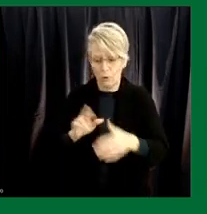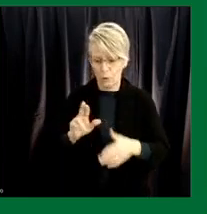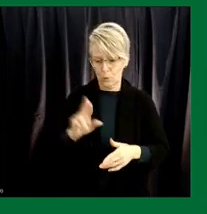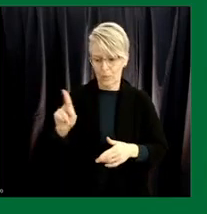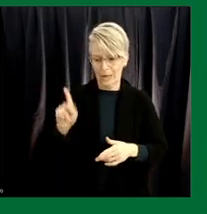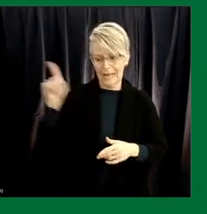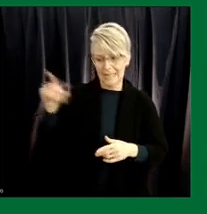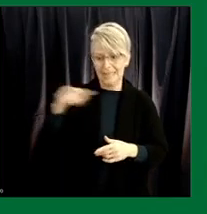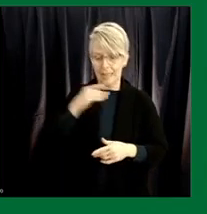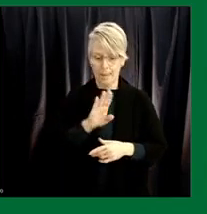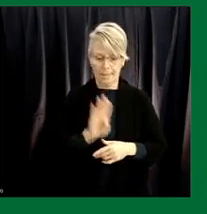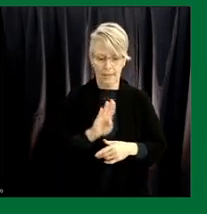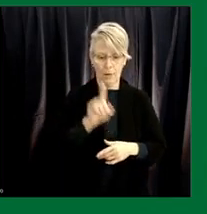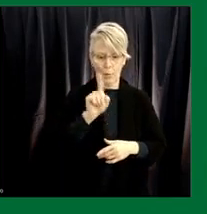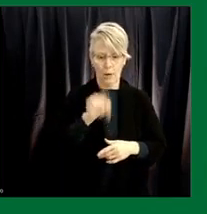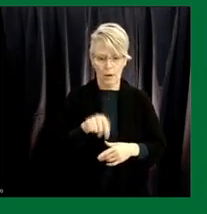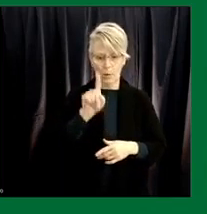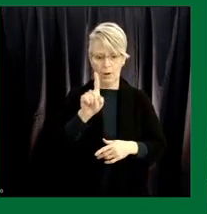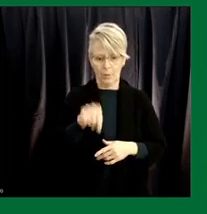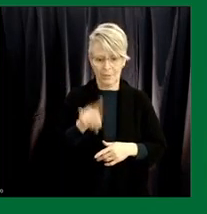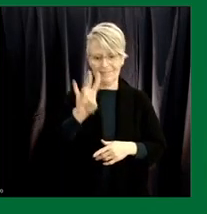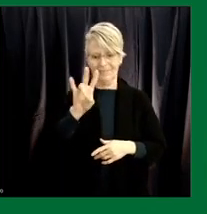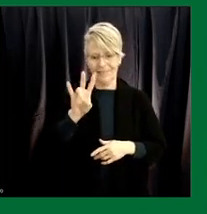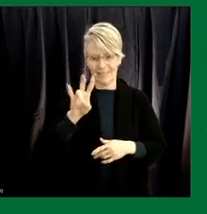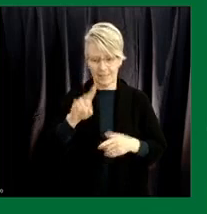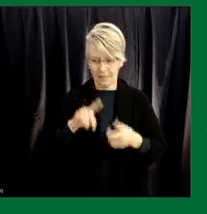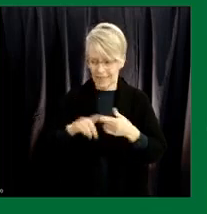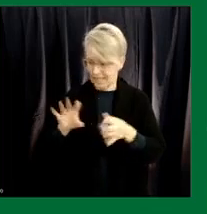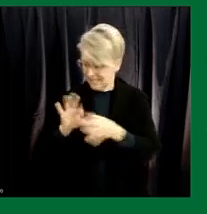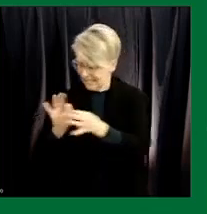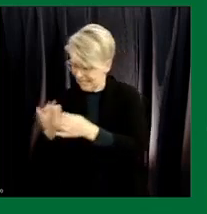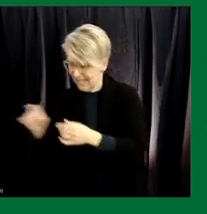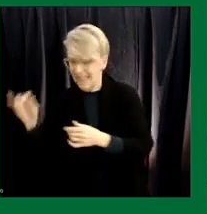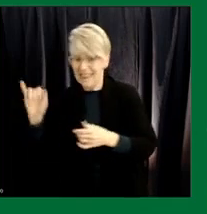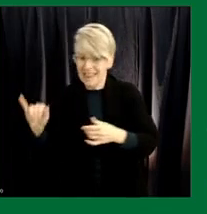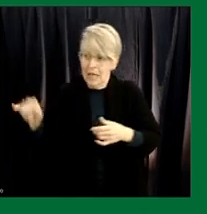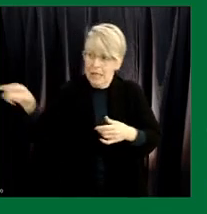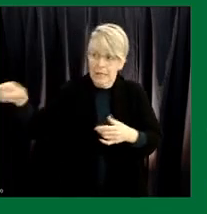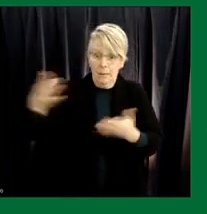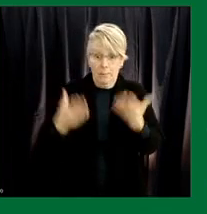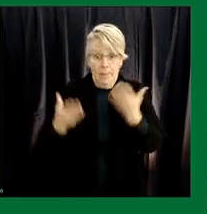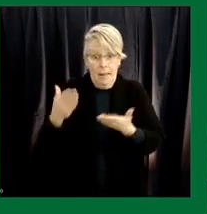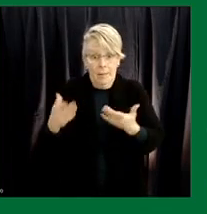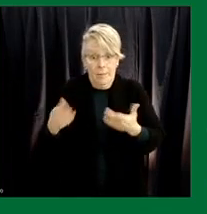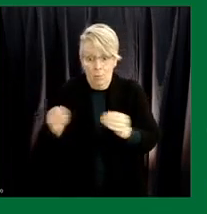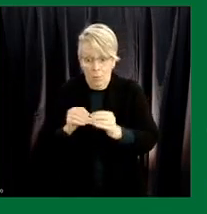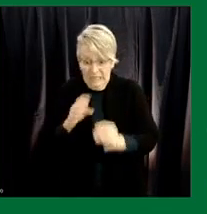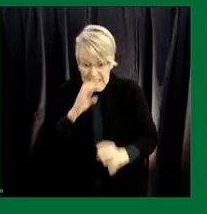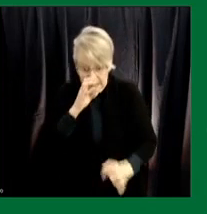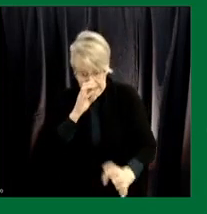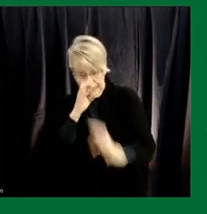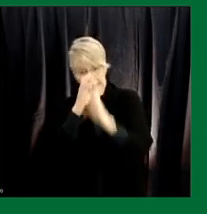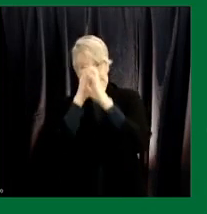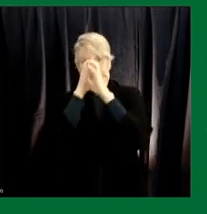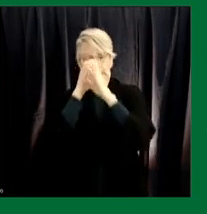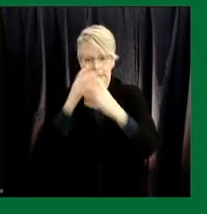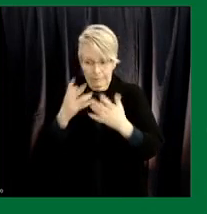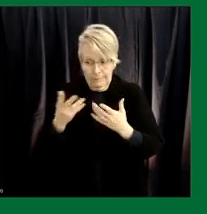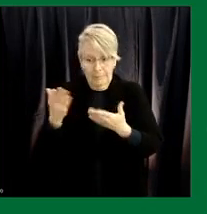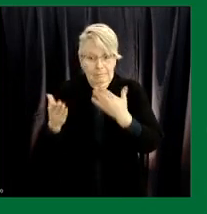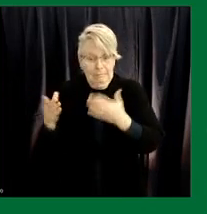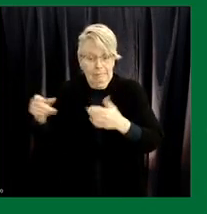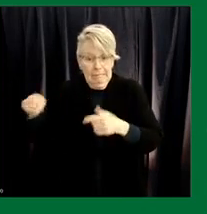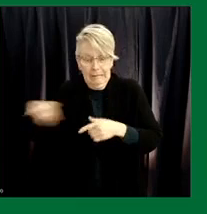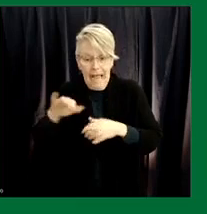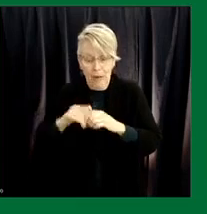that the b117 variant may be more transmissible and may require more stringent public health measures so certainly at a local level there